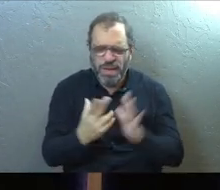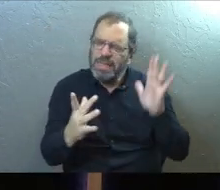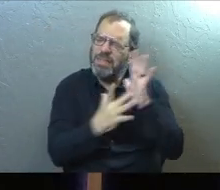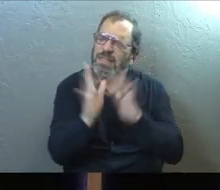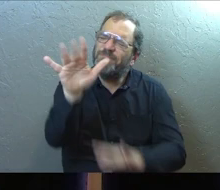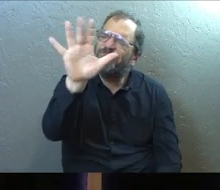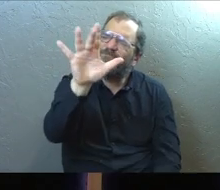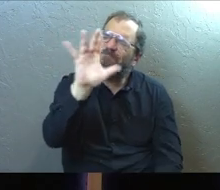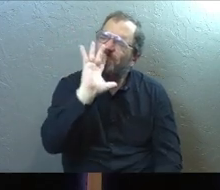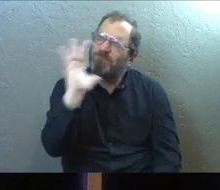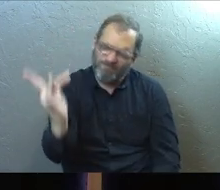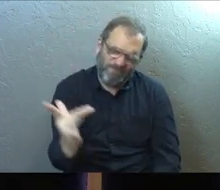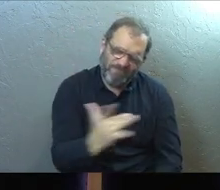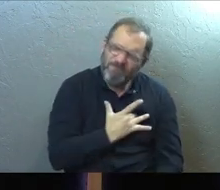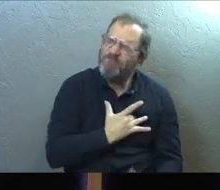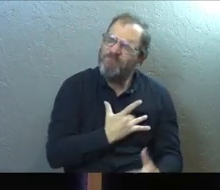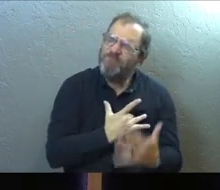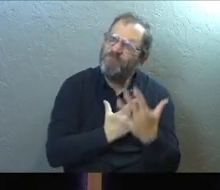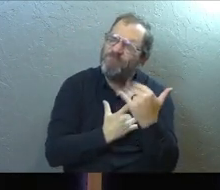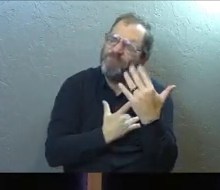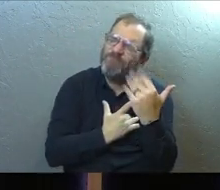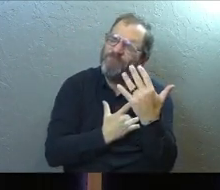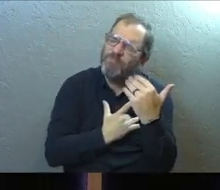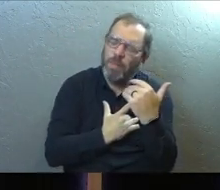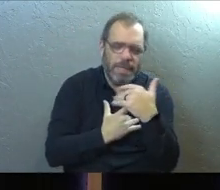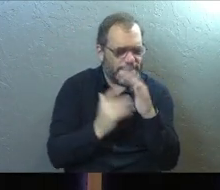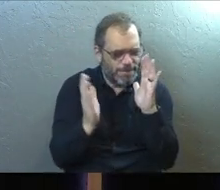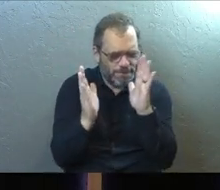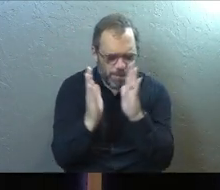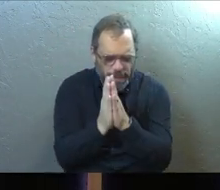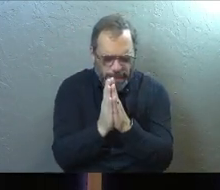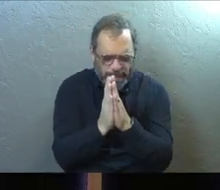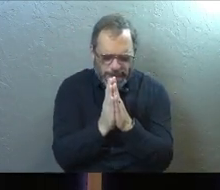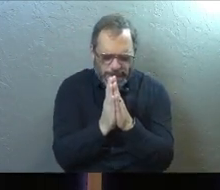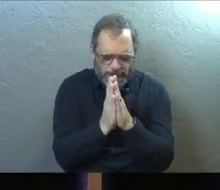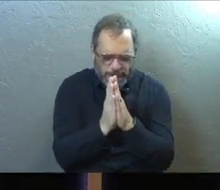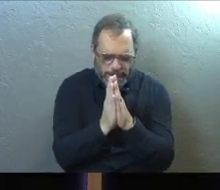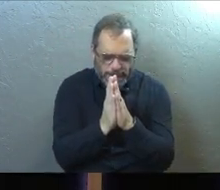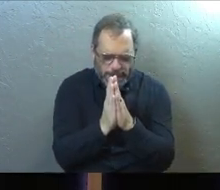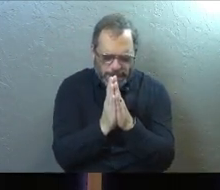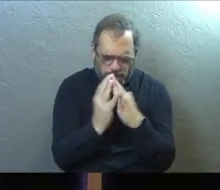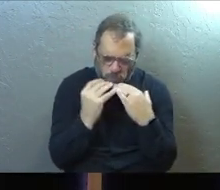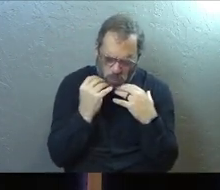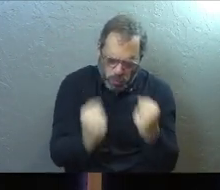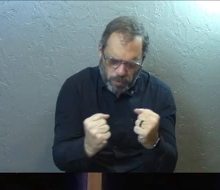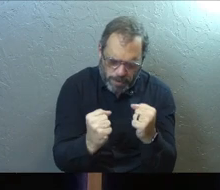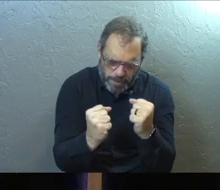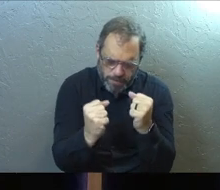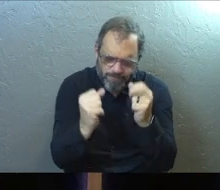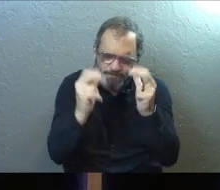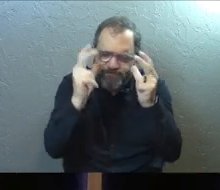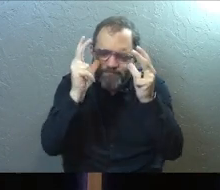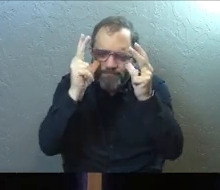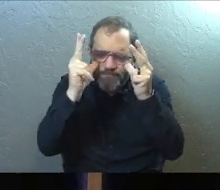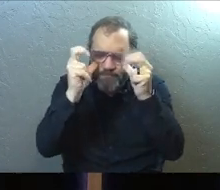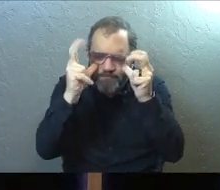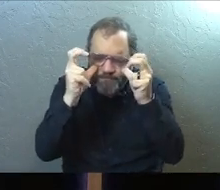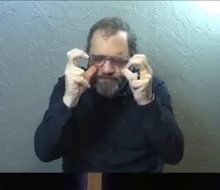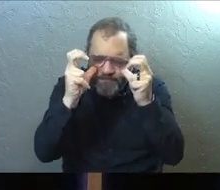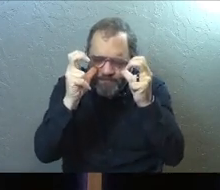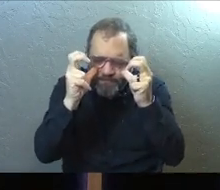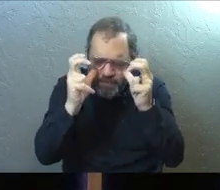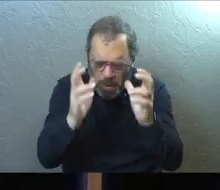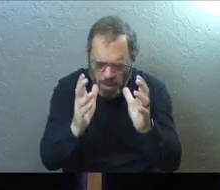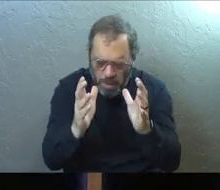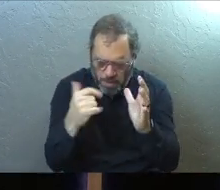Jesus, speak to us, God. And Lord, I pray that we would have the courage to listen. We'd have the